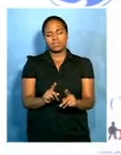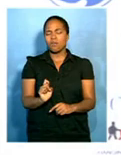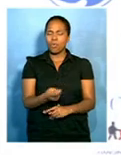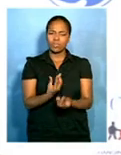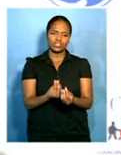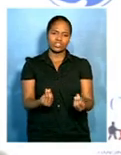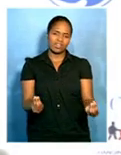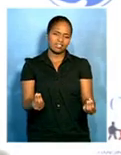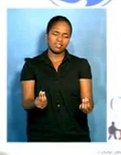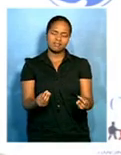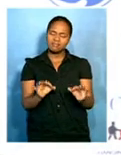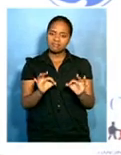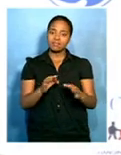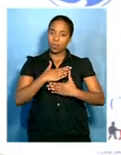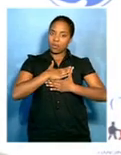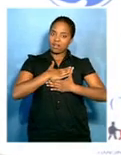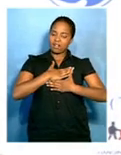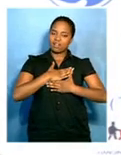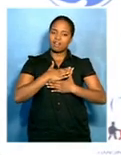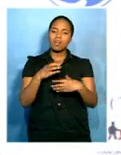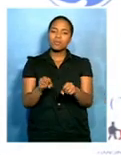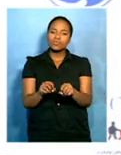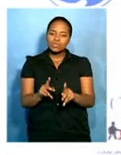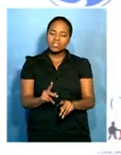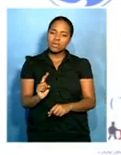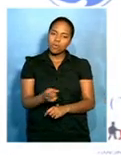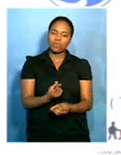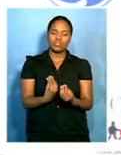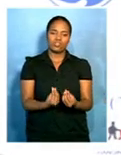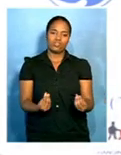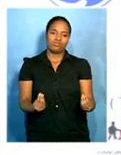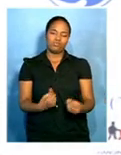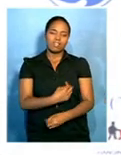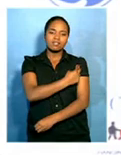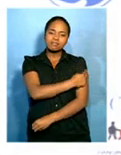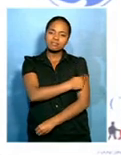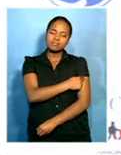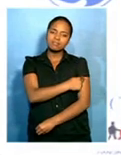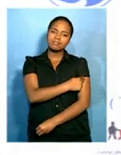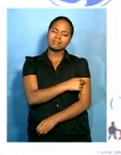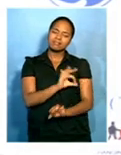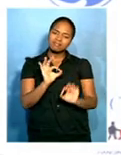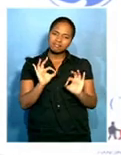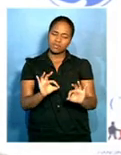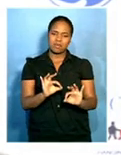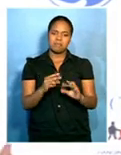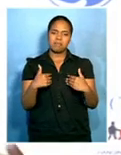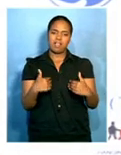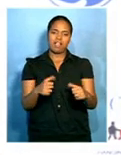opportunity and a chance, and give ourselves a chance of finding or being able to